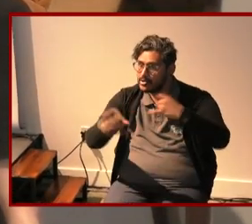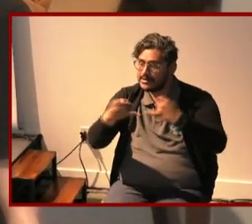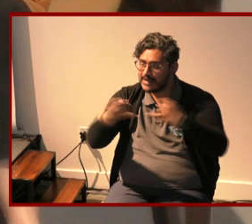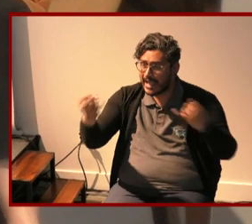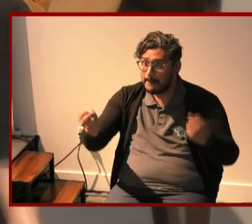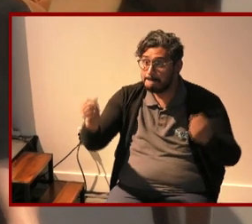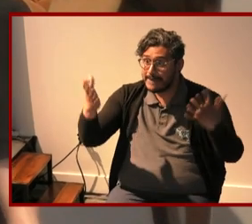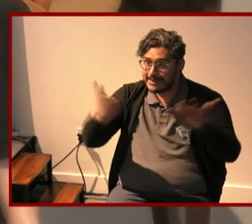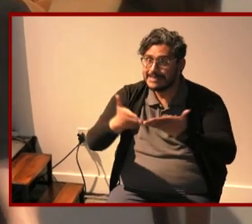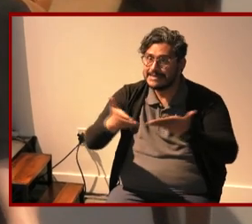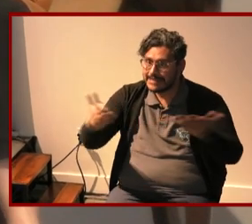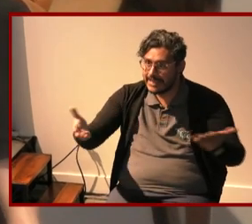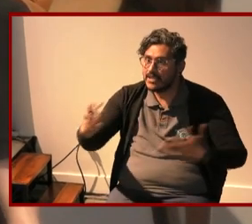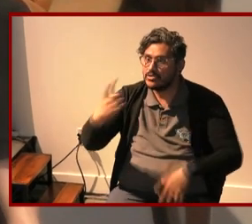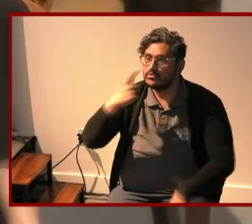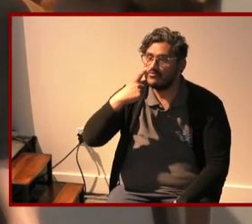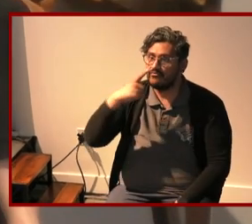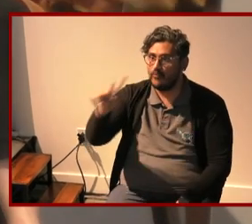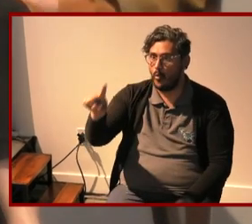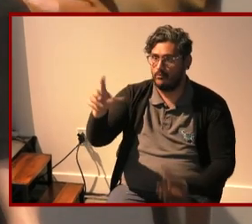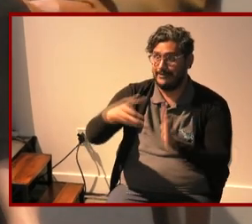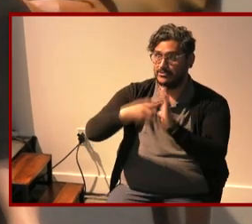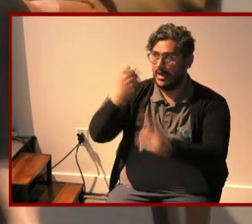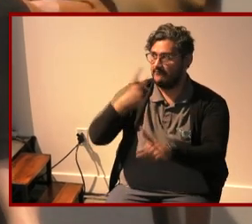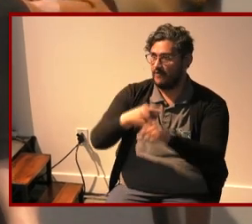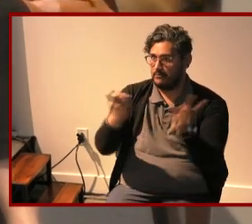to extract from from this text